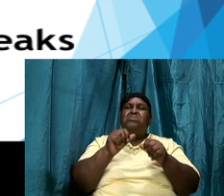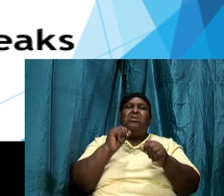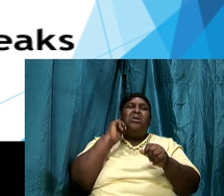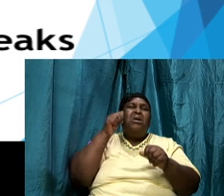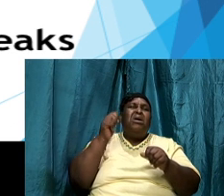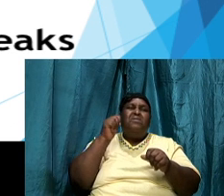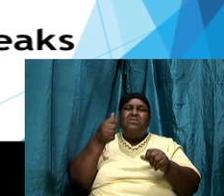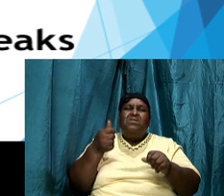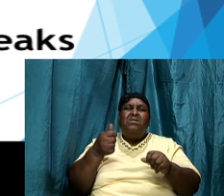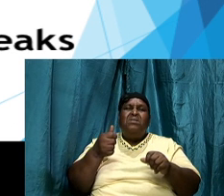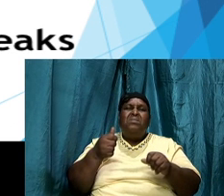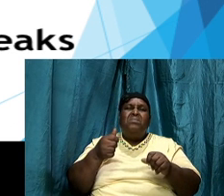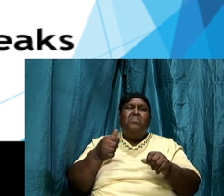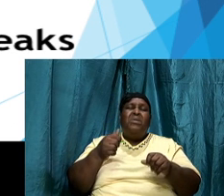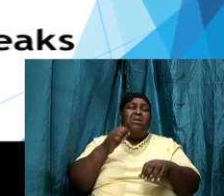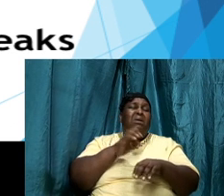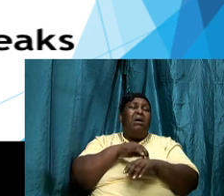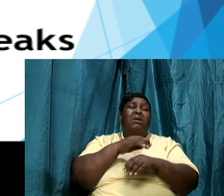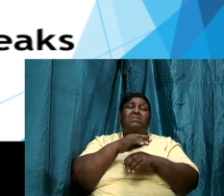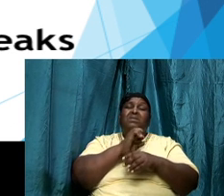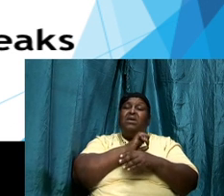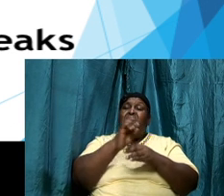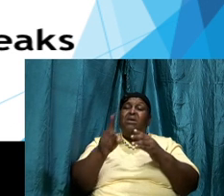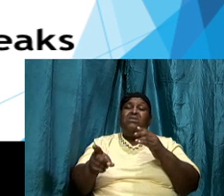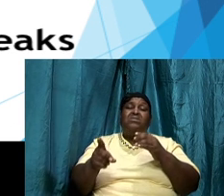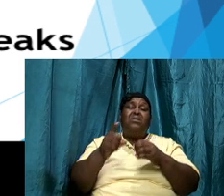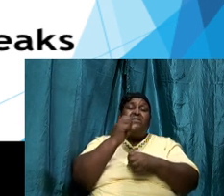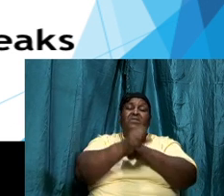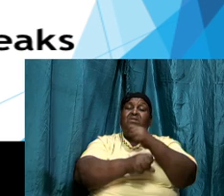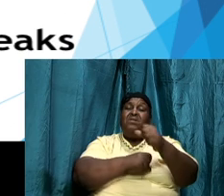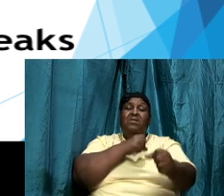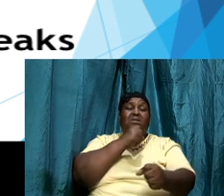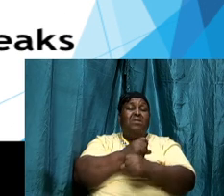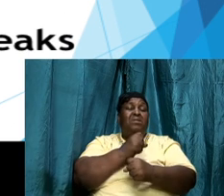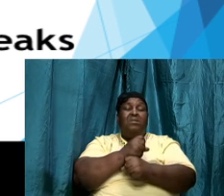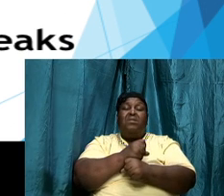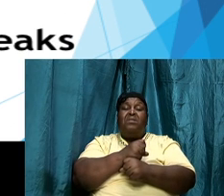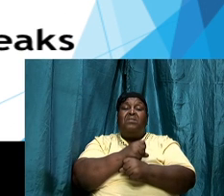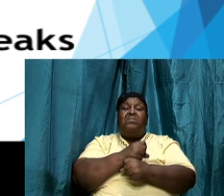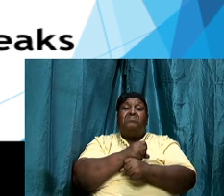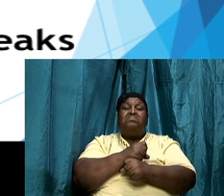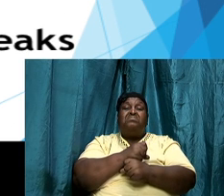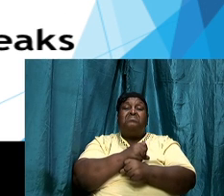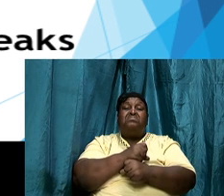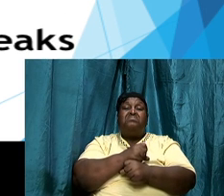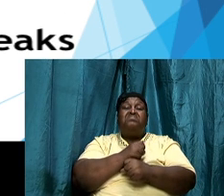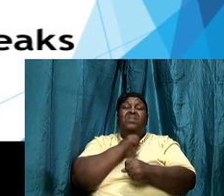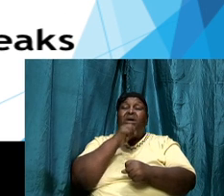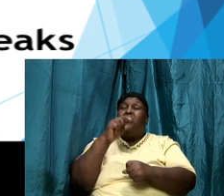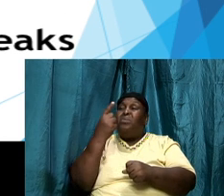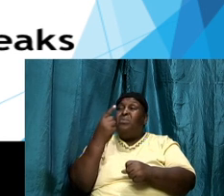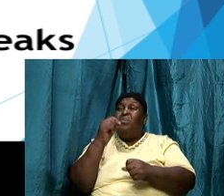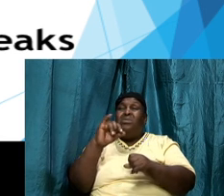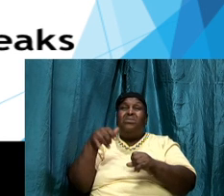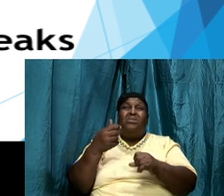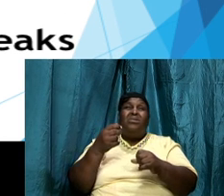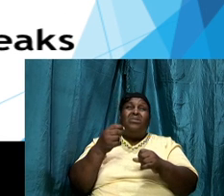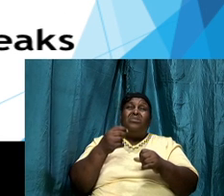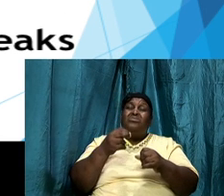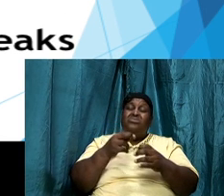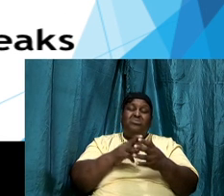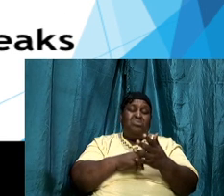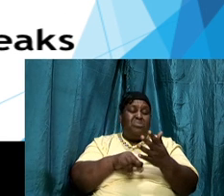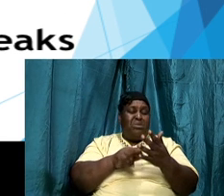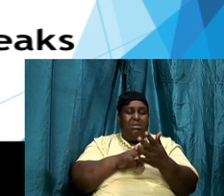the end of the year brothers and sisters and then not we just read it but find a time